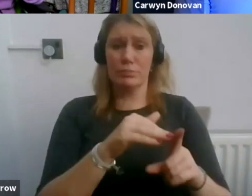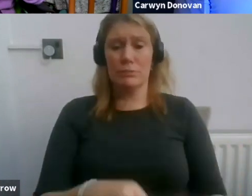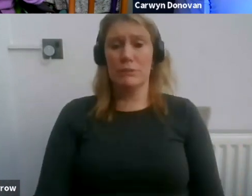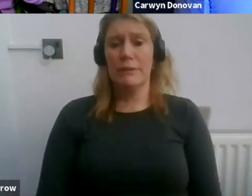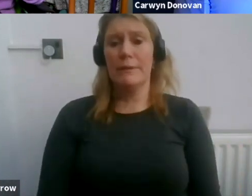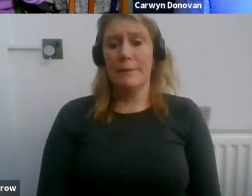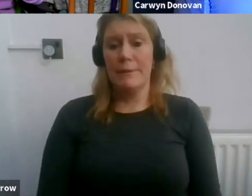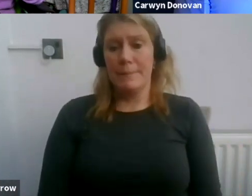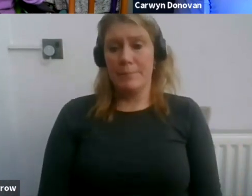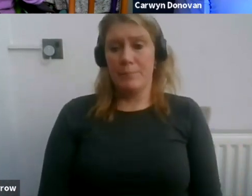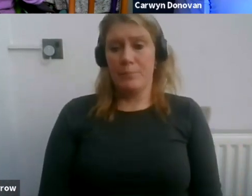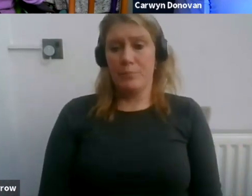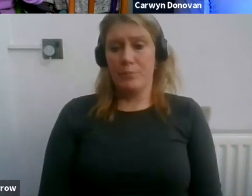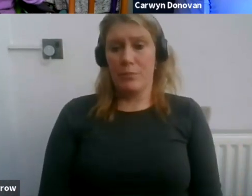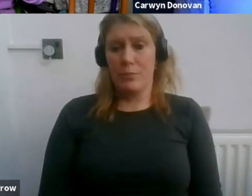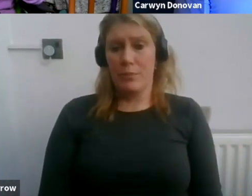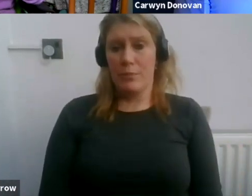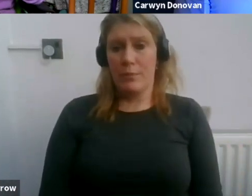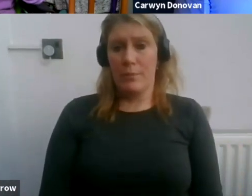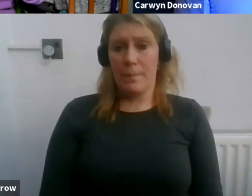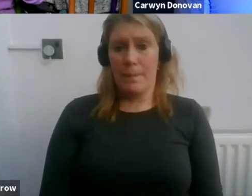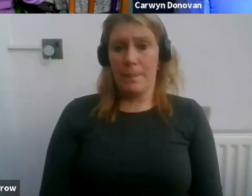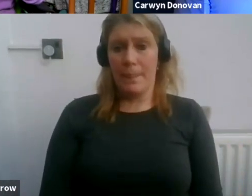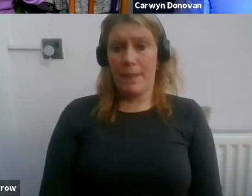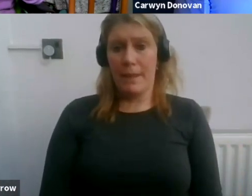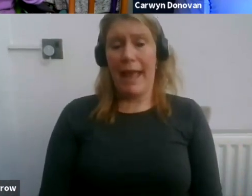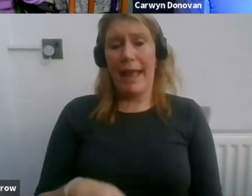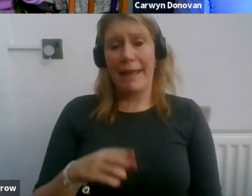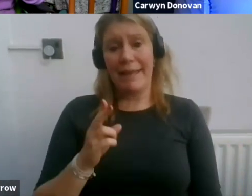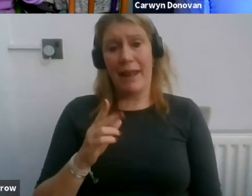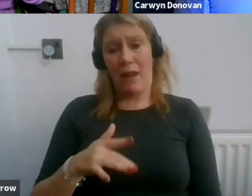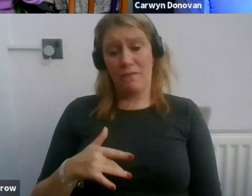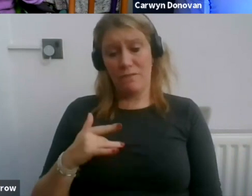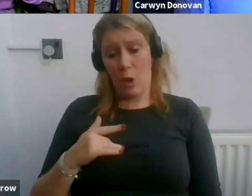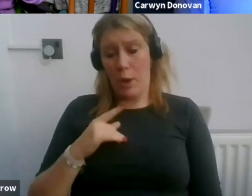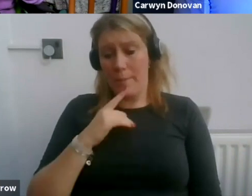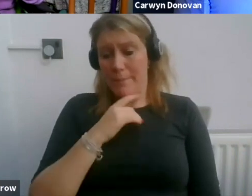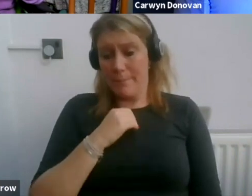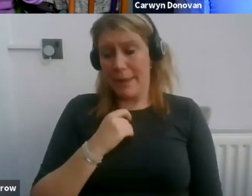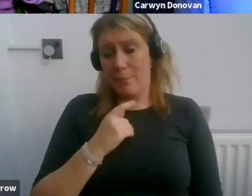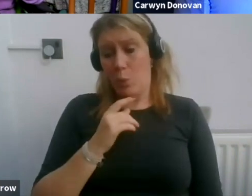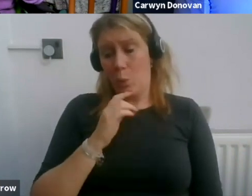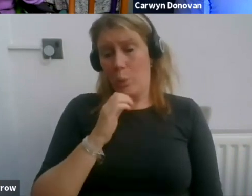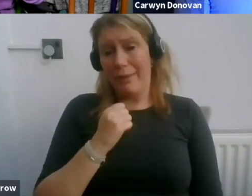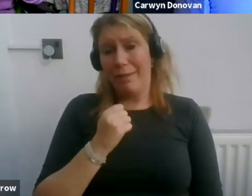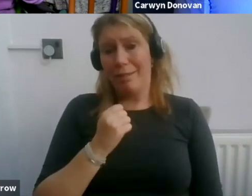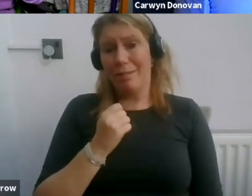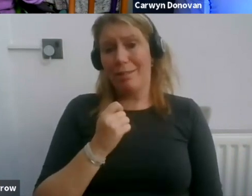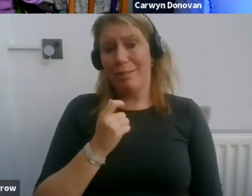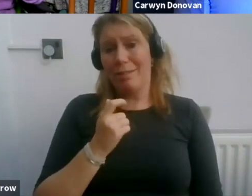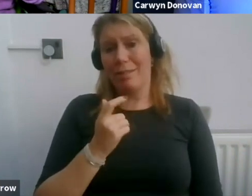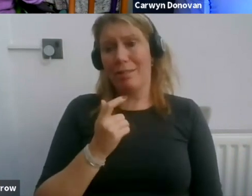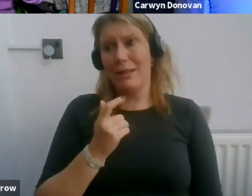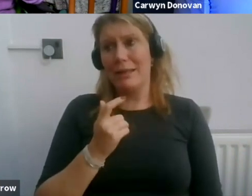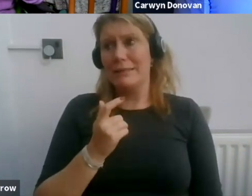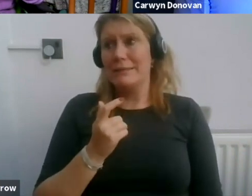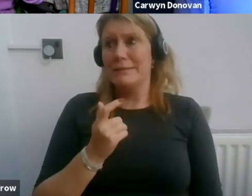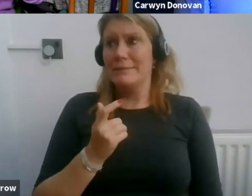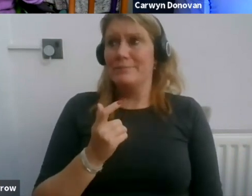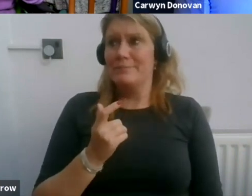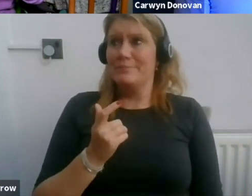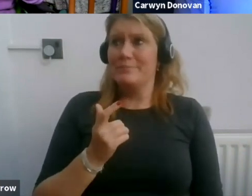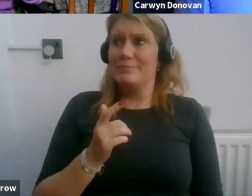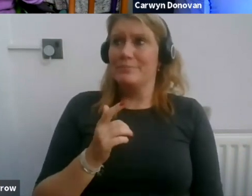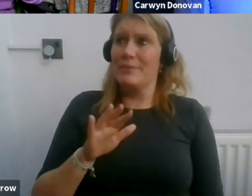sad though it is to admit it, I think people are more likely to take advantage of disabled people not just because of the